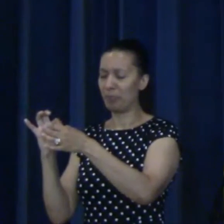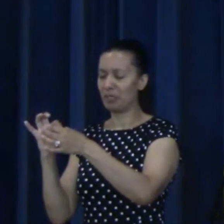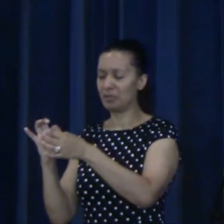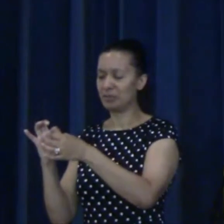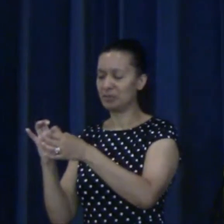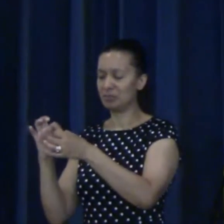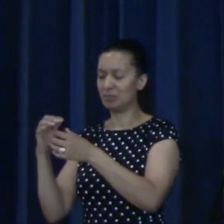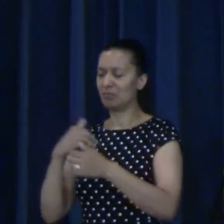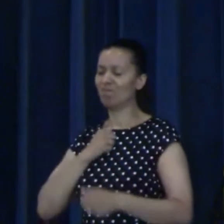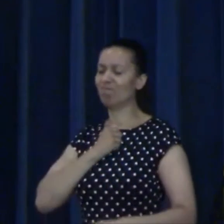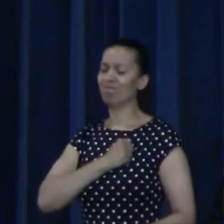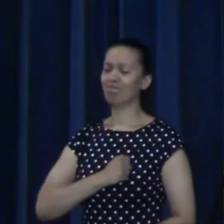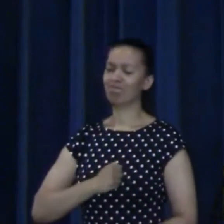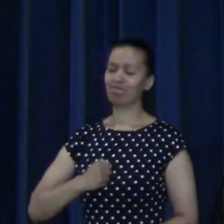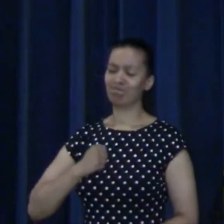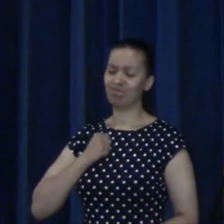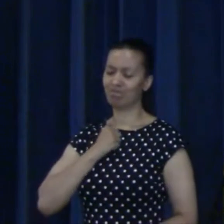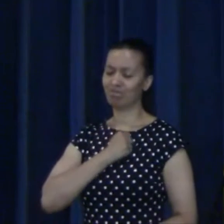and I'm sorry.